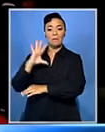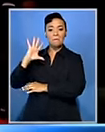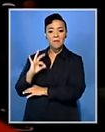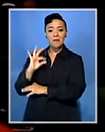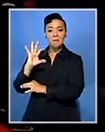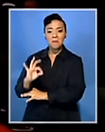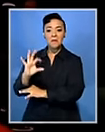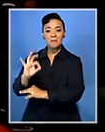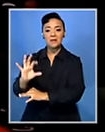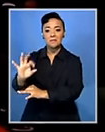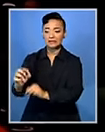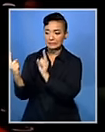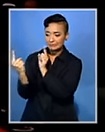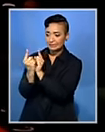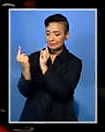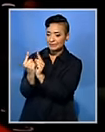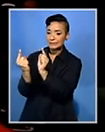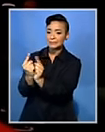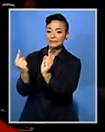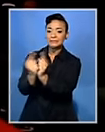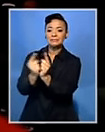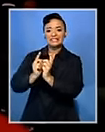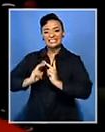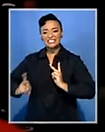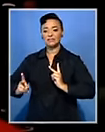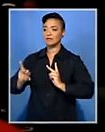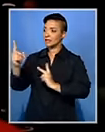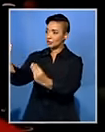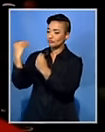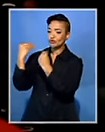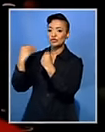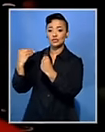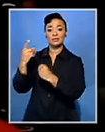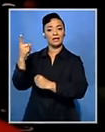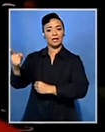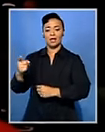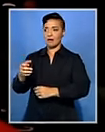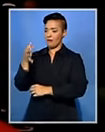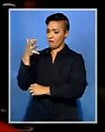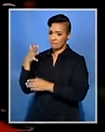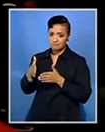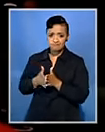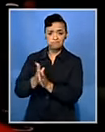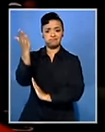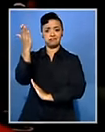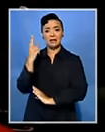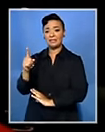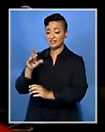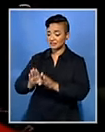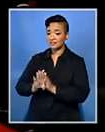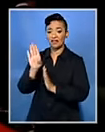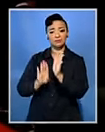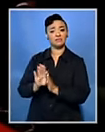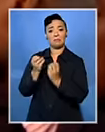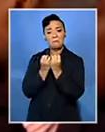night to meet with him in town and then at Esalen Park. And he was way ahead of his time and I think developed a lot of coaches